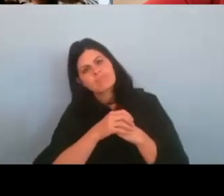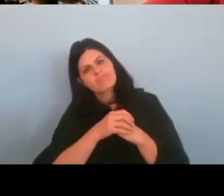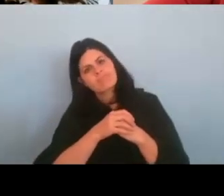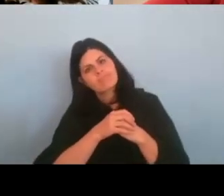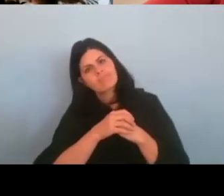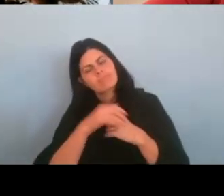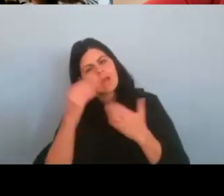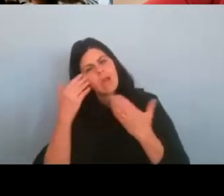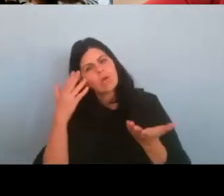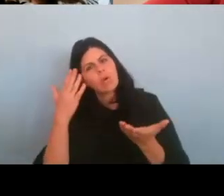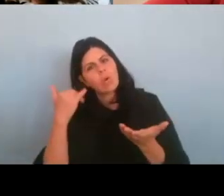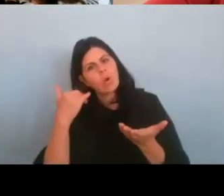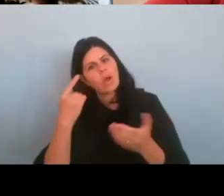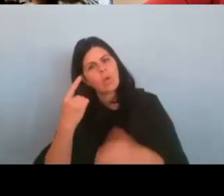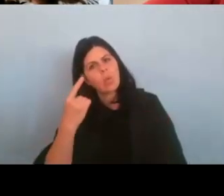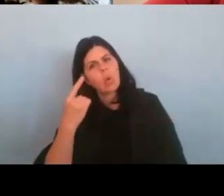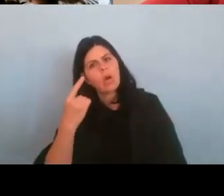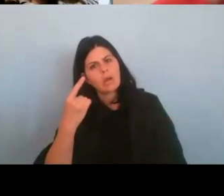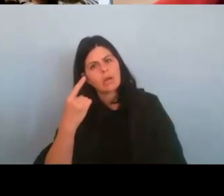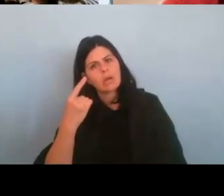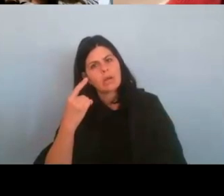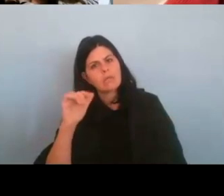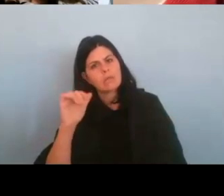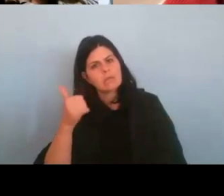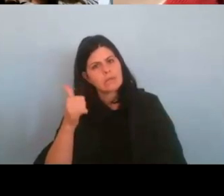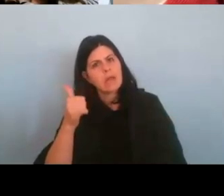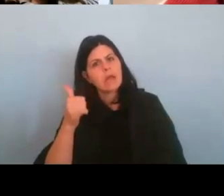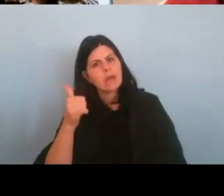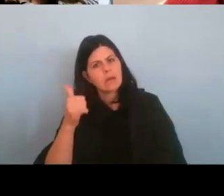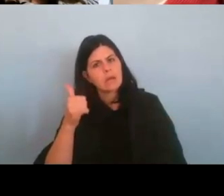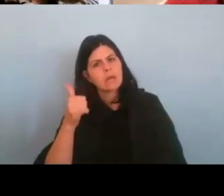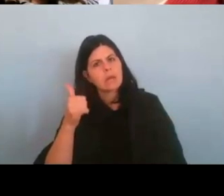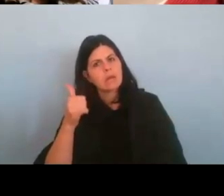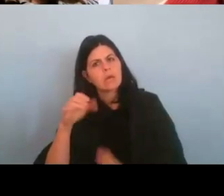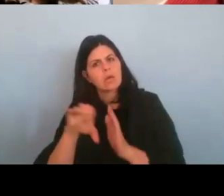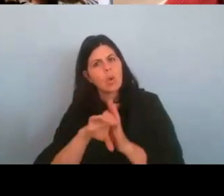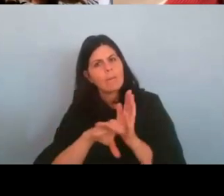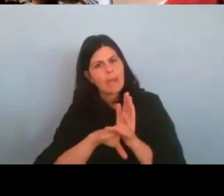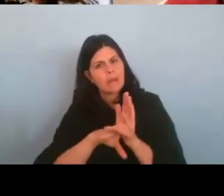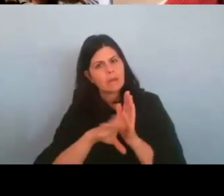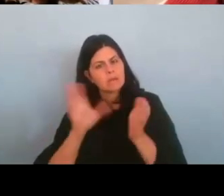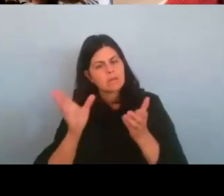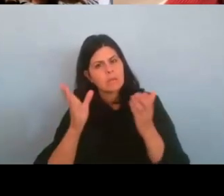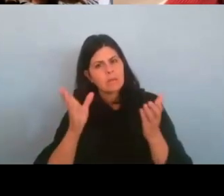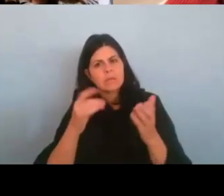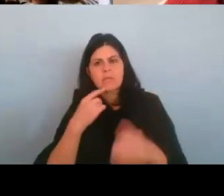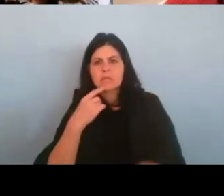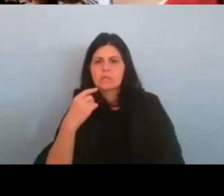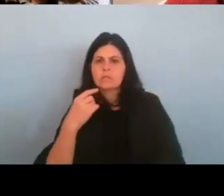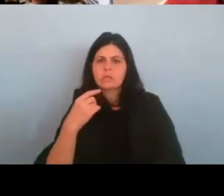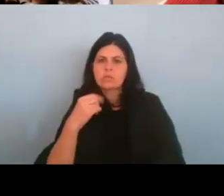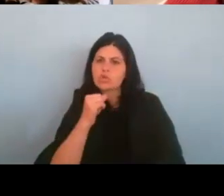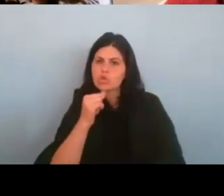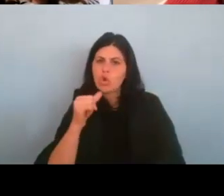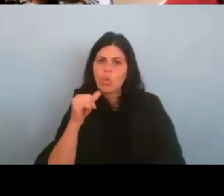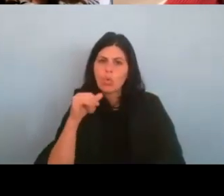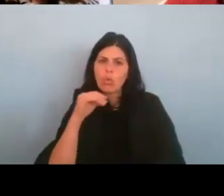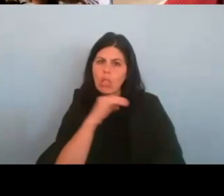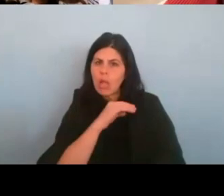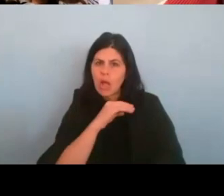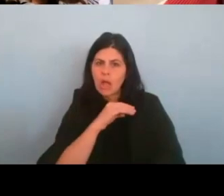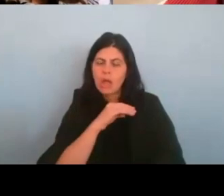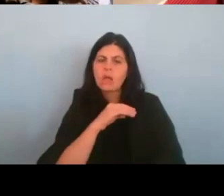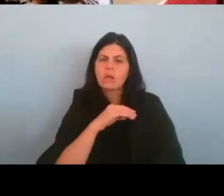one of the Ten Commandments that came up was, like, don't lie. And I guess, like, being, like, when you're